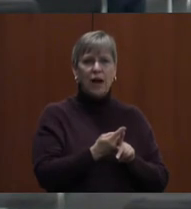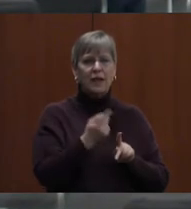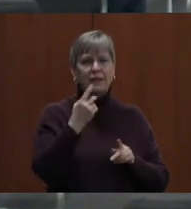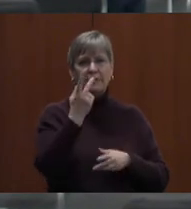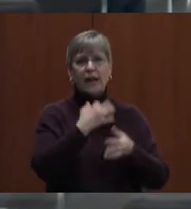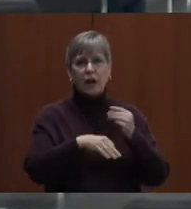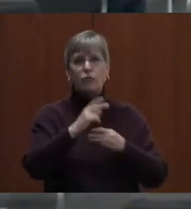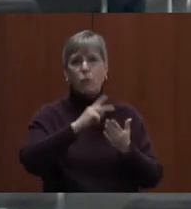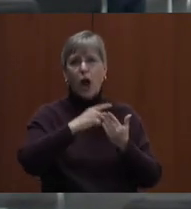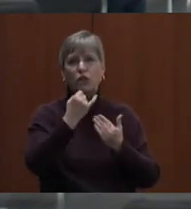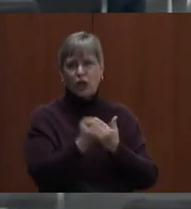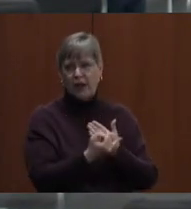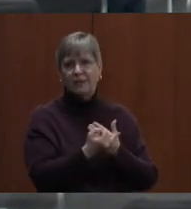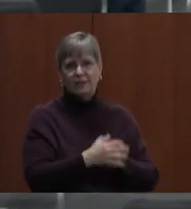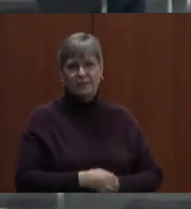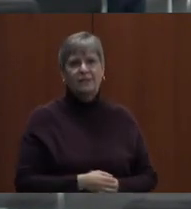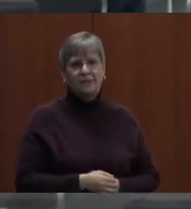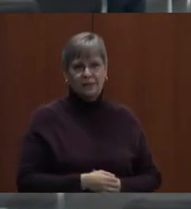Sorry.